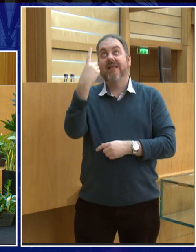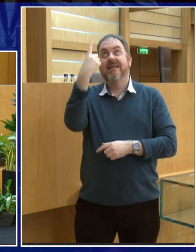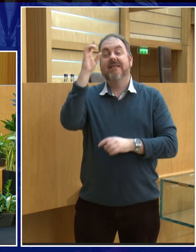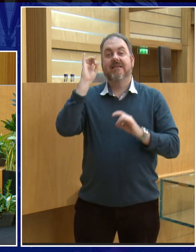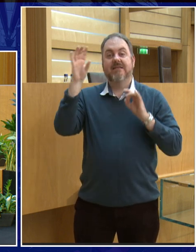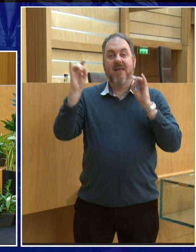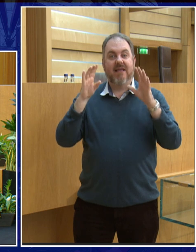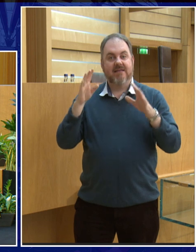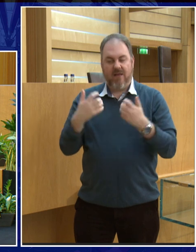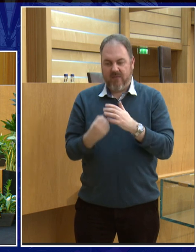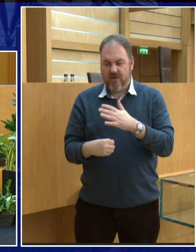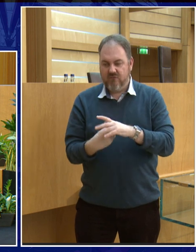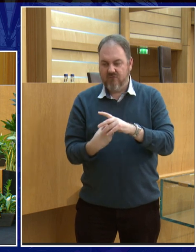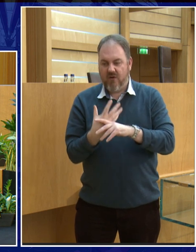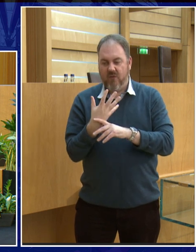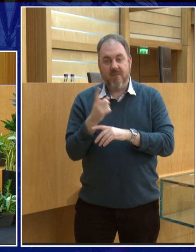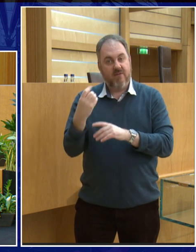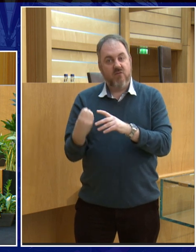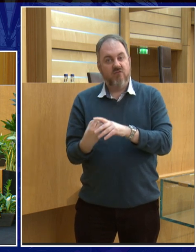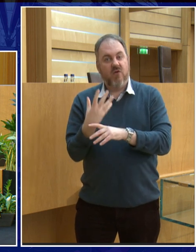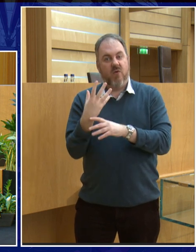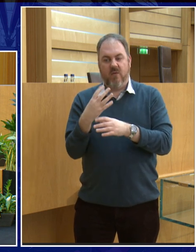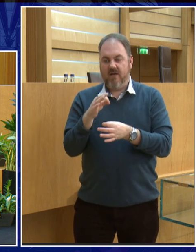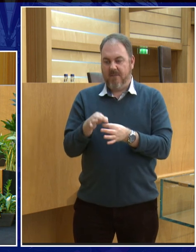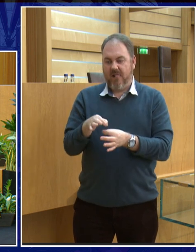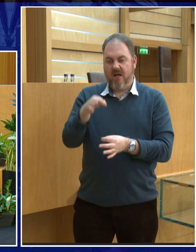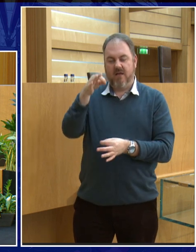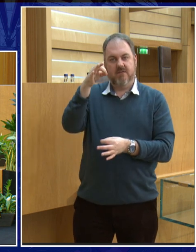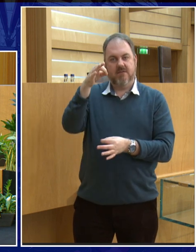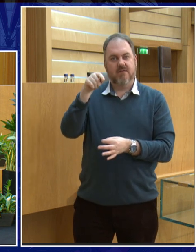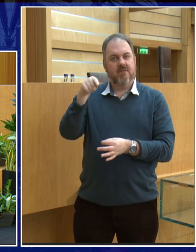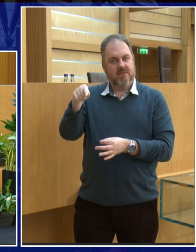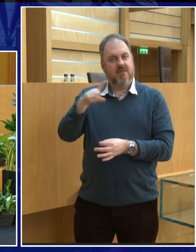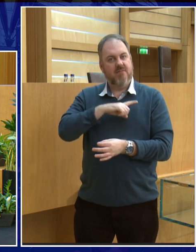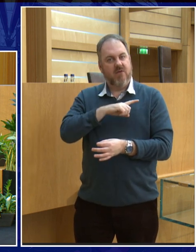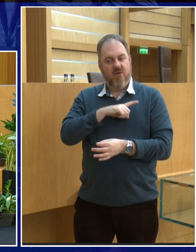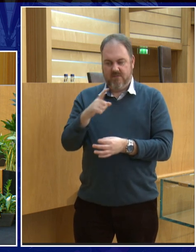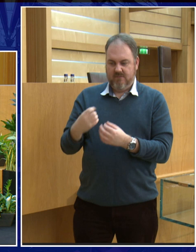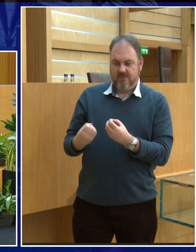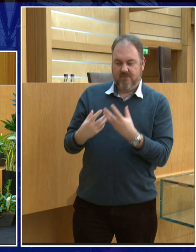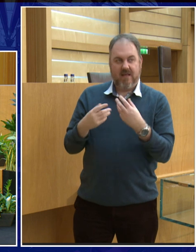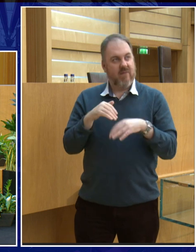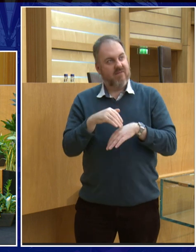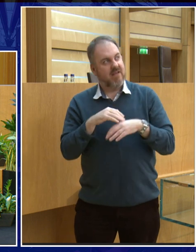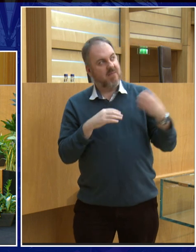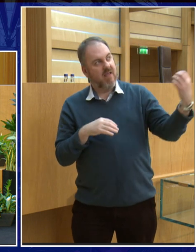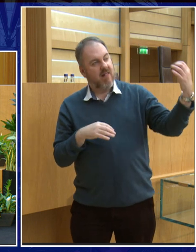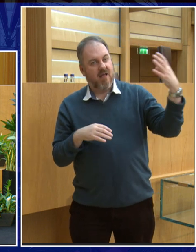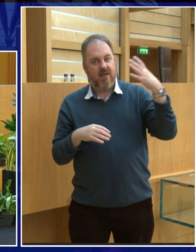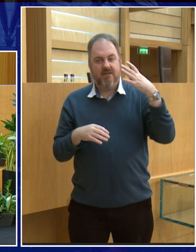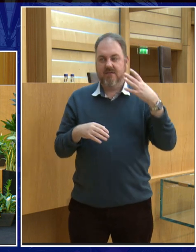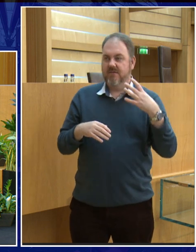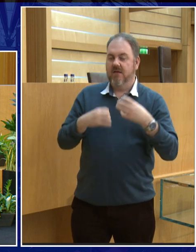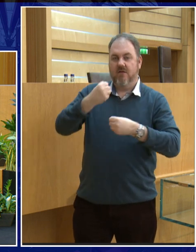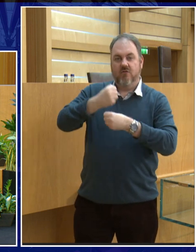I don't think they were. But if you're actually growing a plant, because of these tropisms, the ways that plants are affected by light,